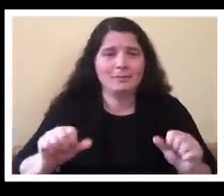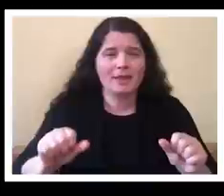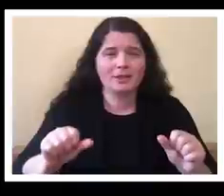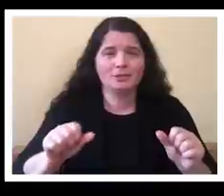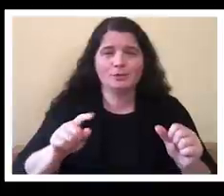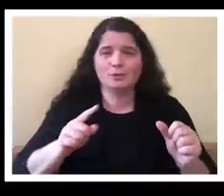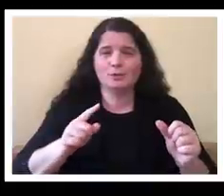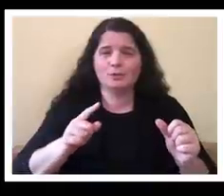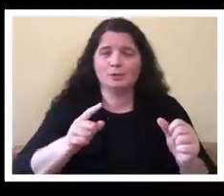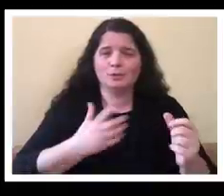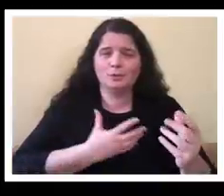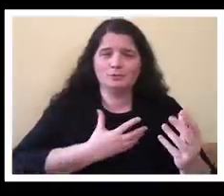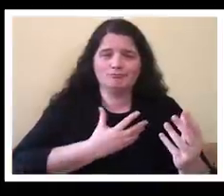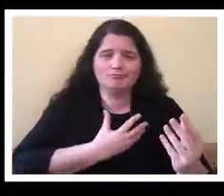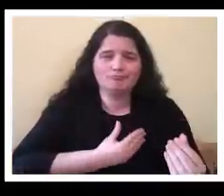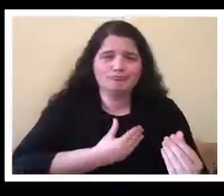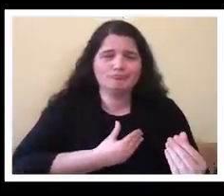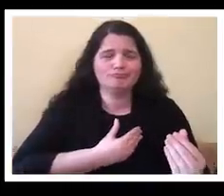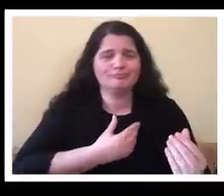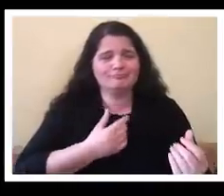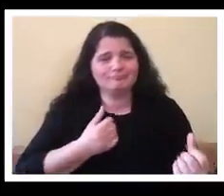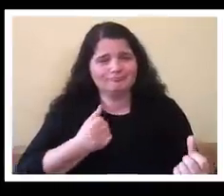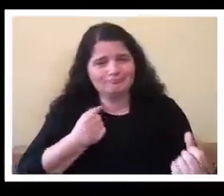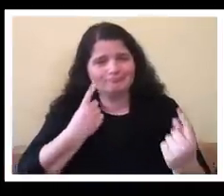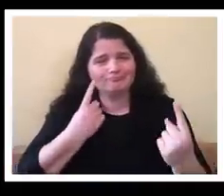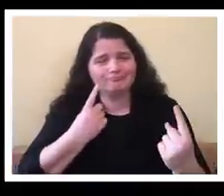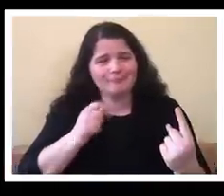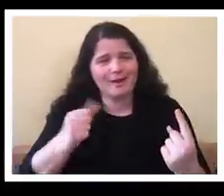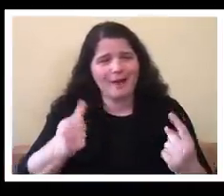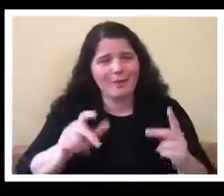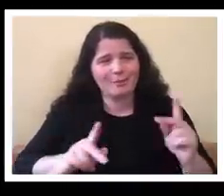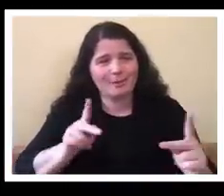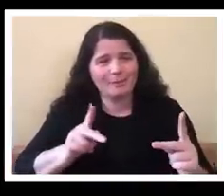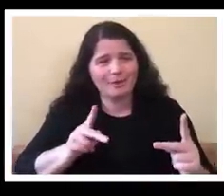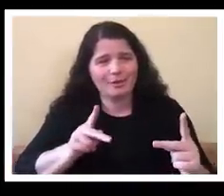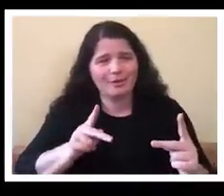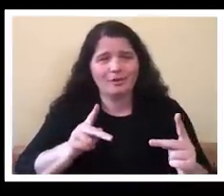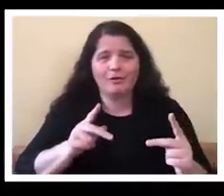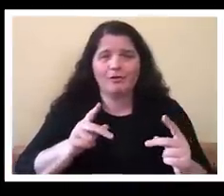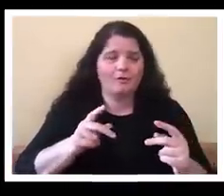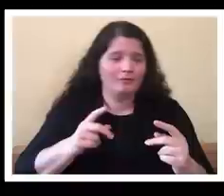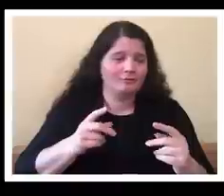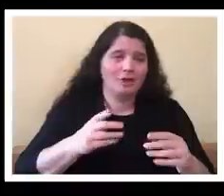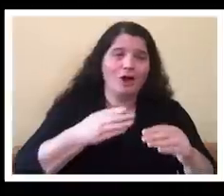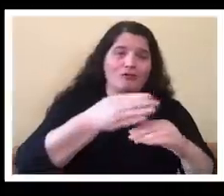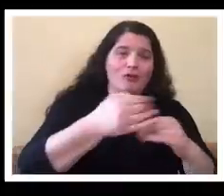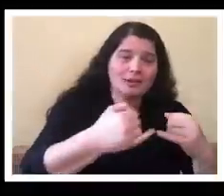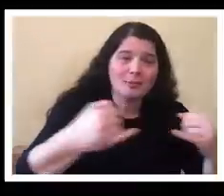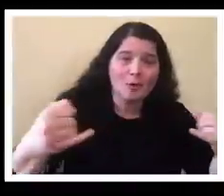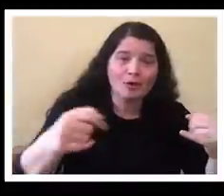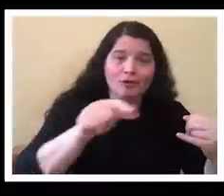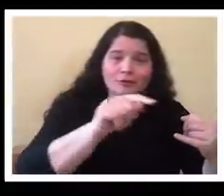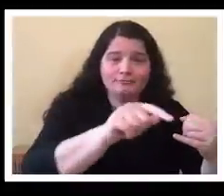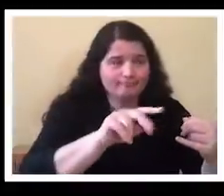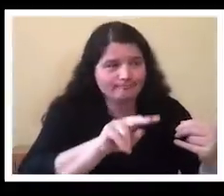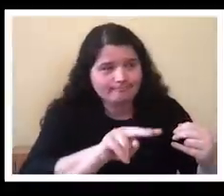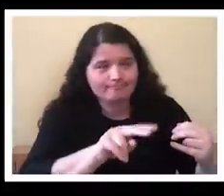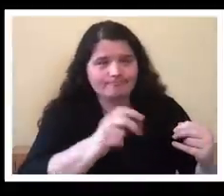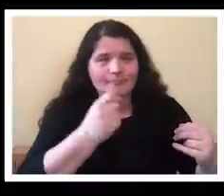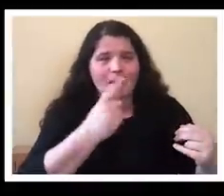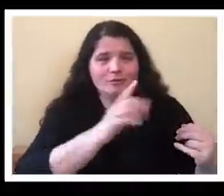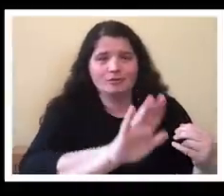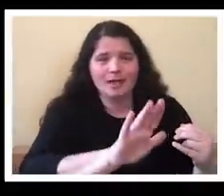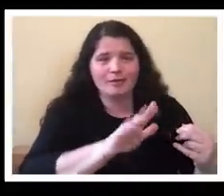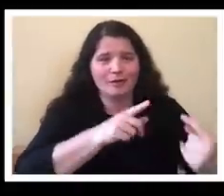for people on the other side of the borders, who are struggling